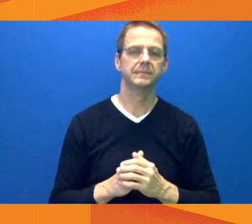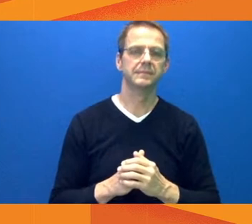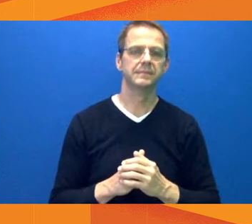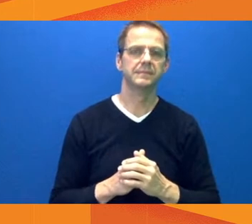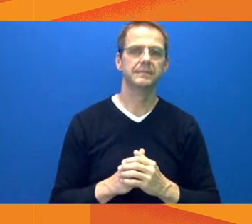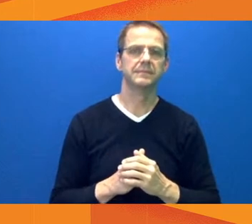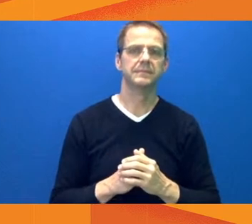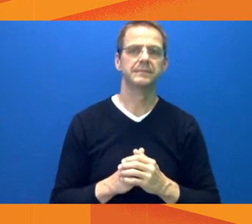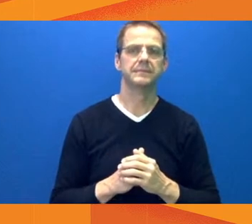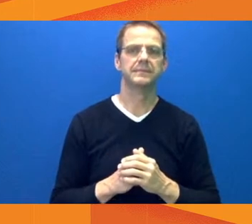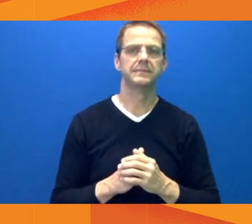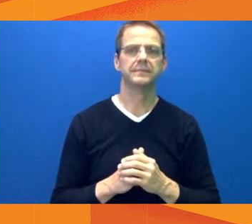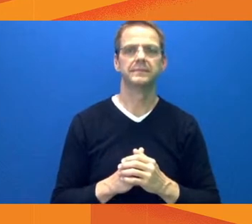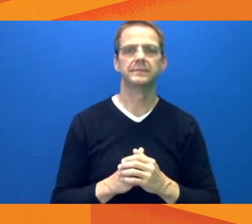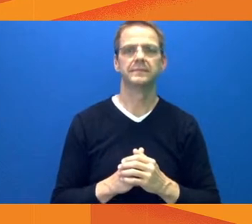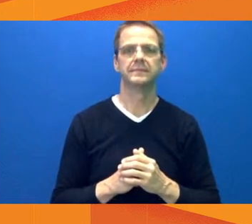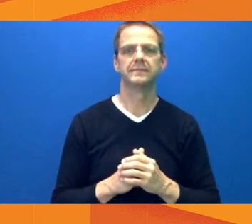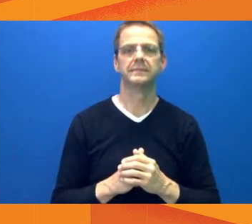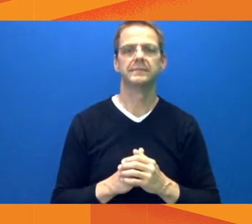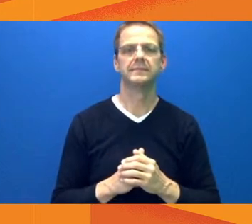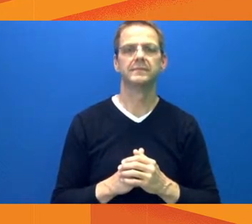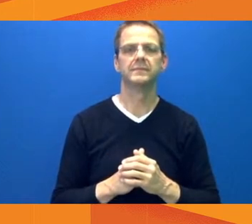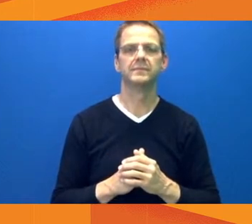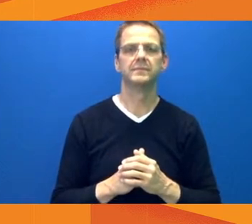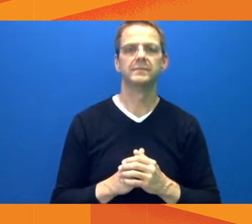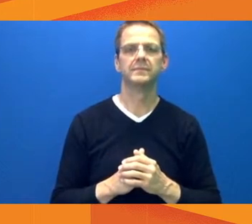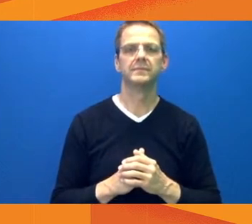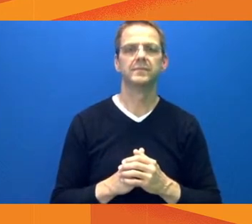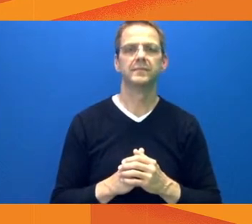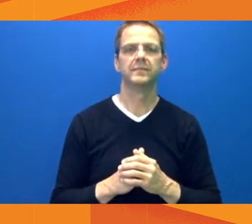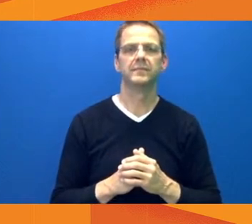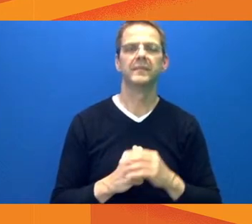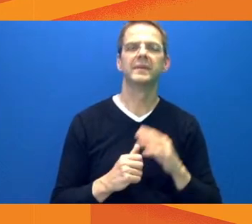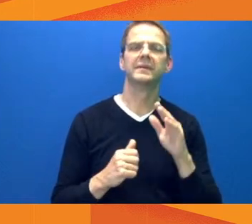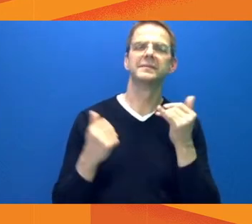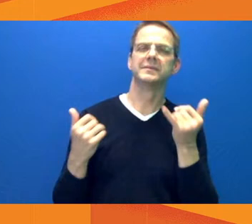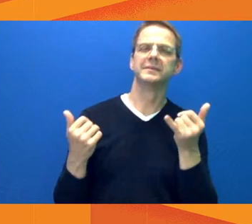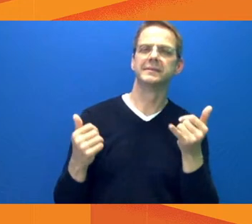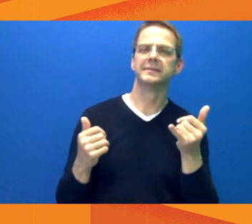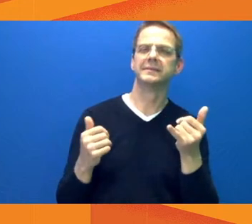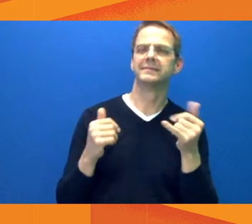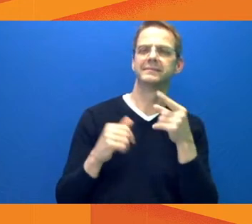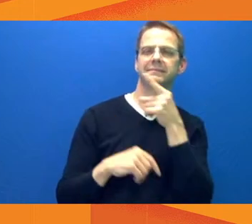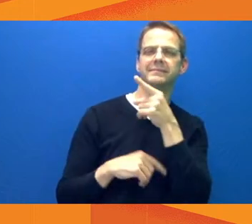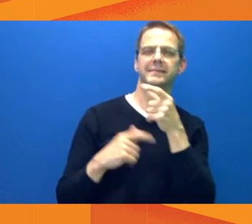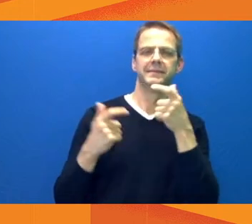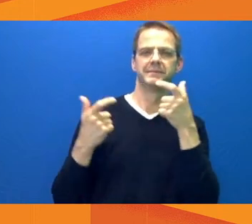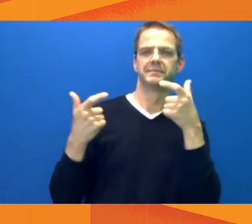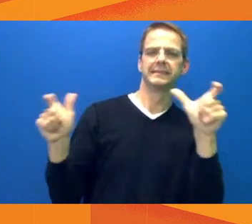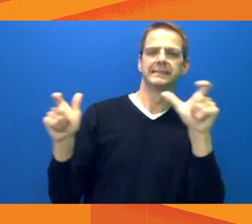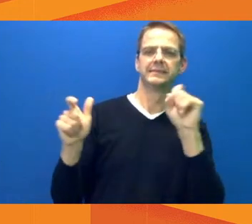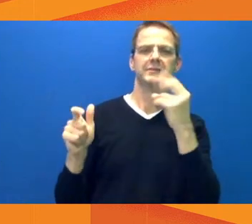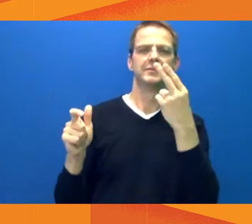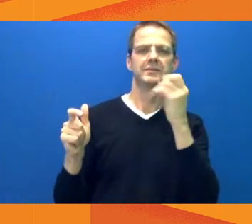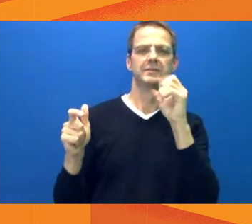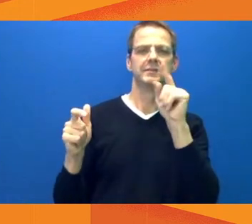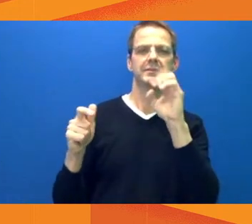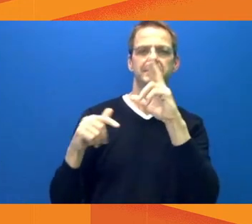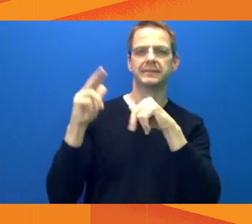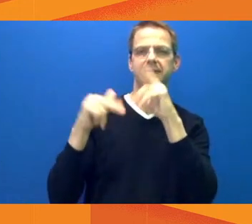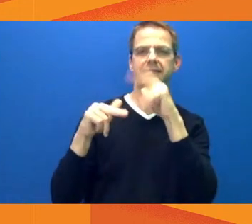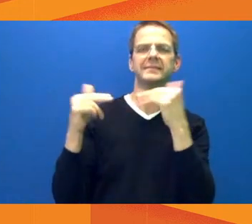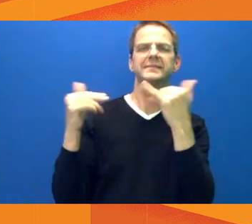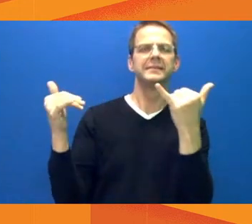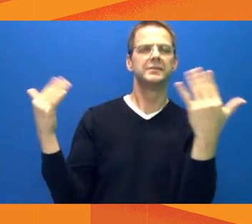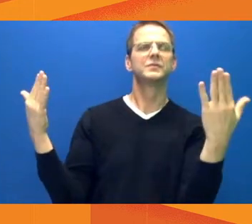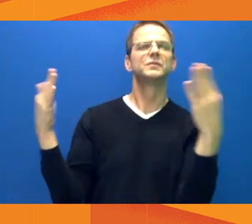there. Earlier today, CTV was denied a look inside just at sort of the condition